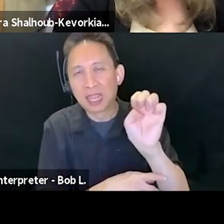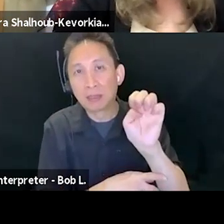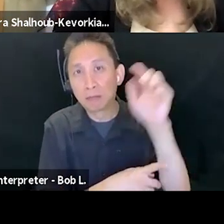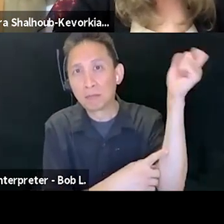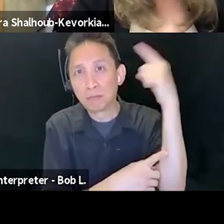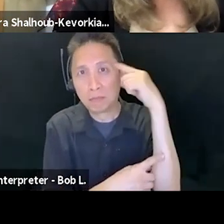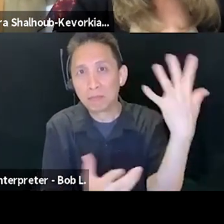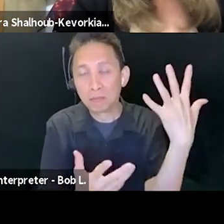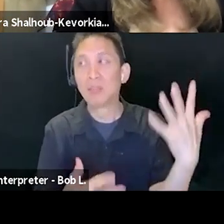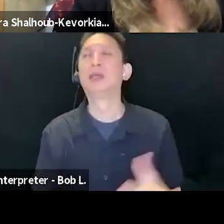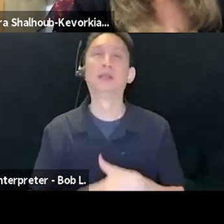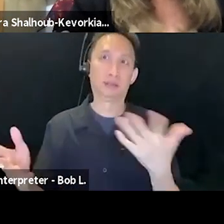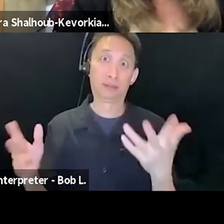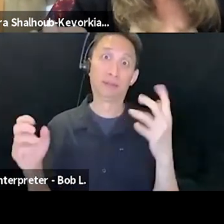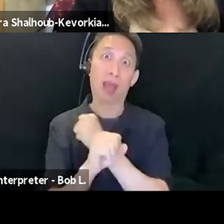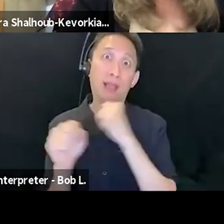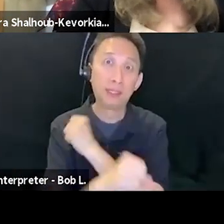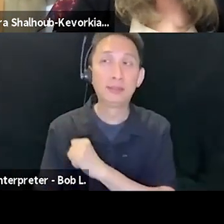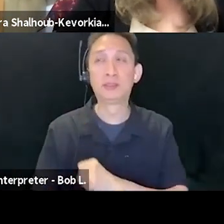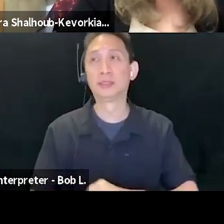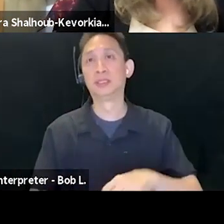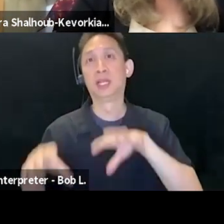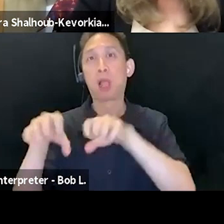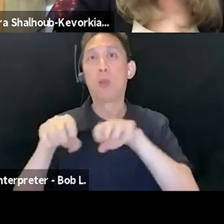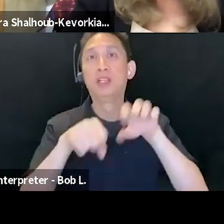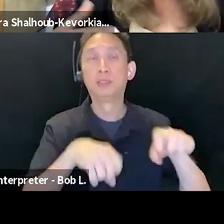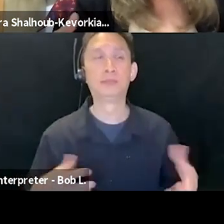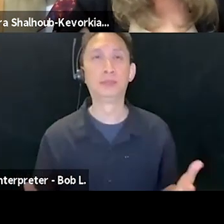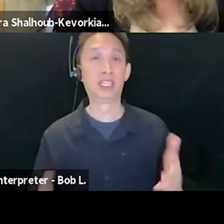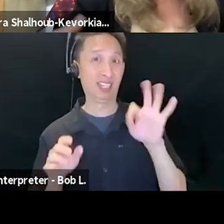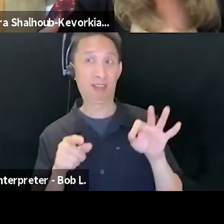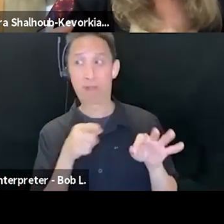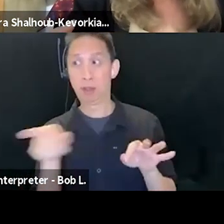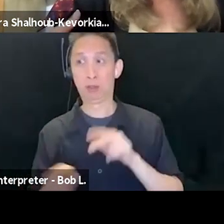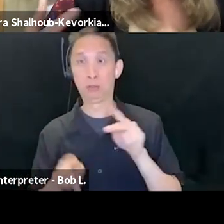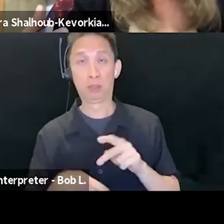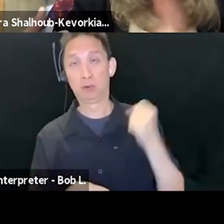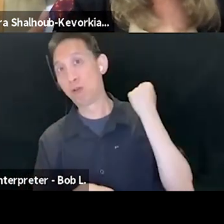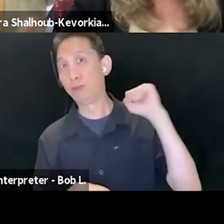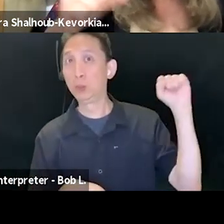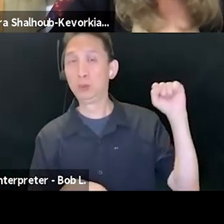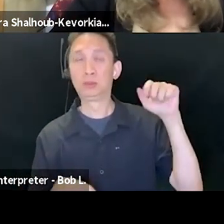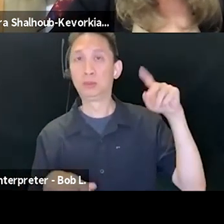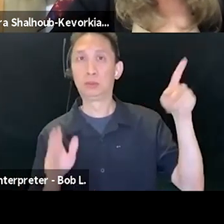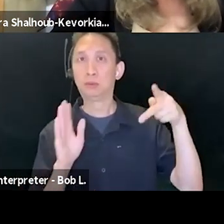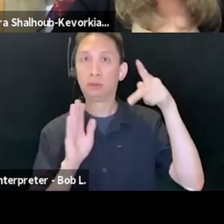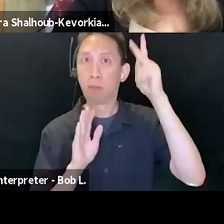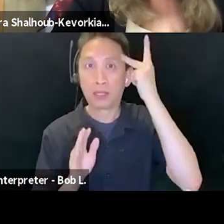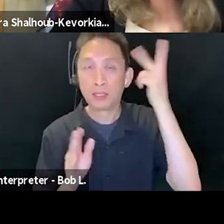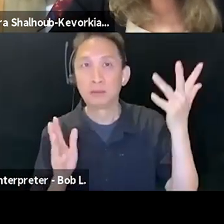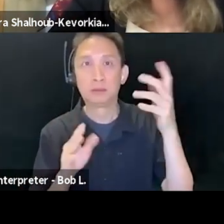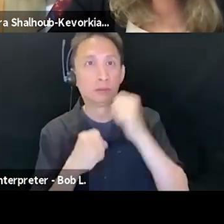and decolonization, as well as what it means to refuse the terms, the politics, the structures, the laws given to